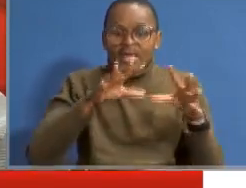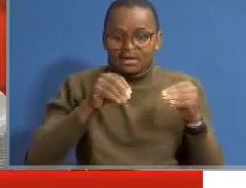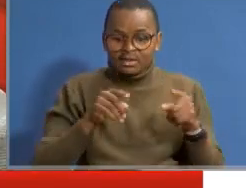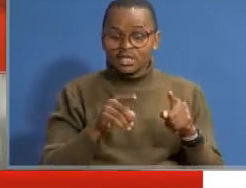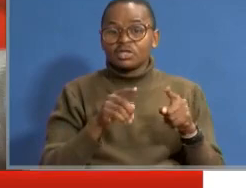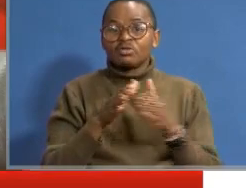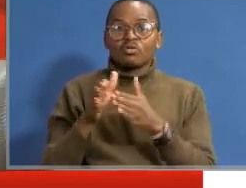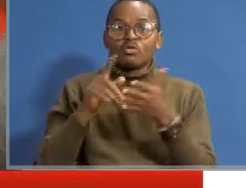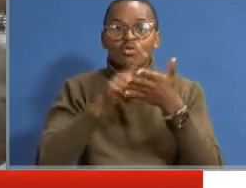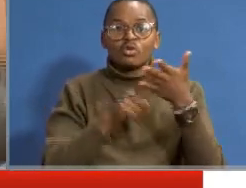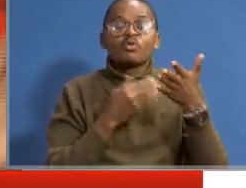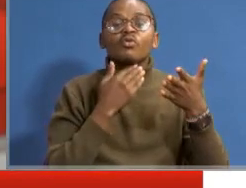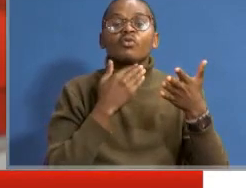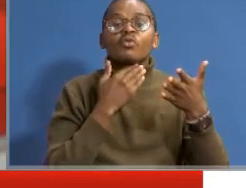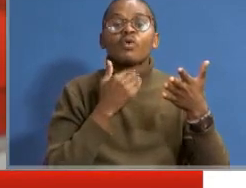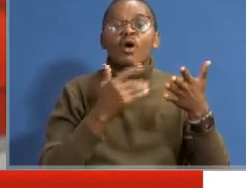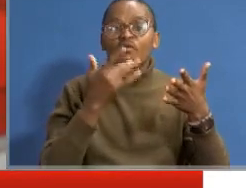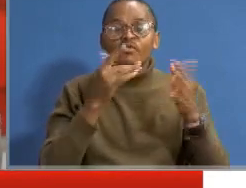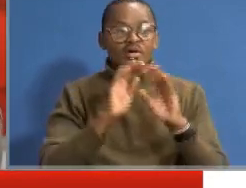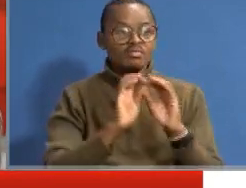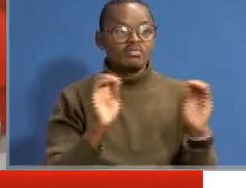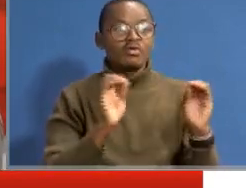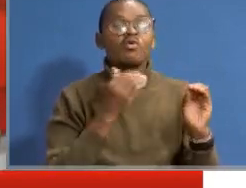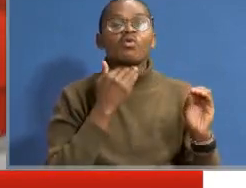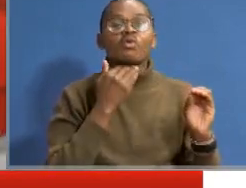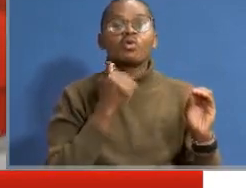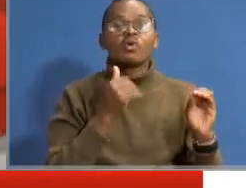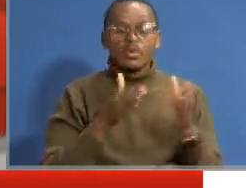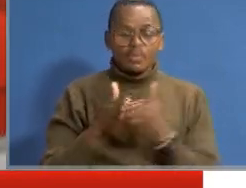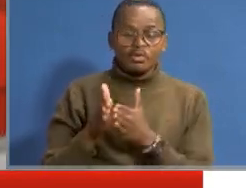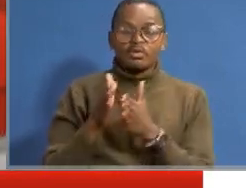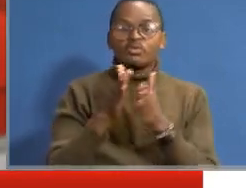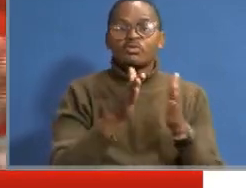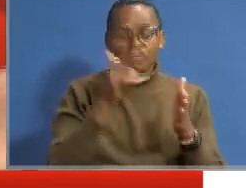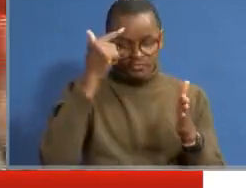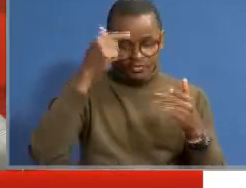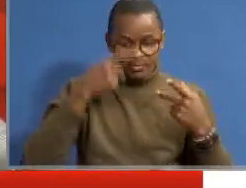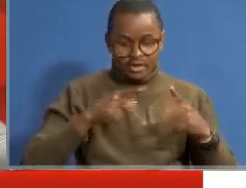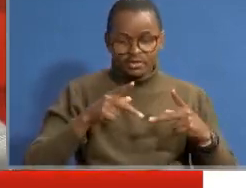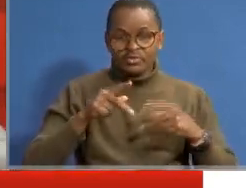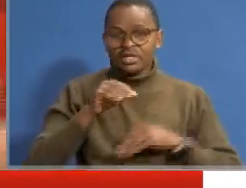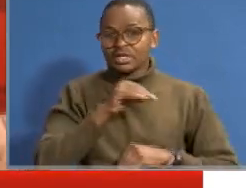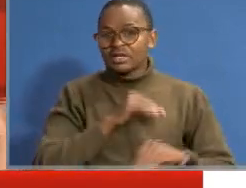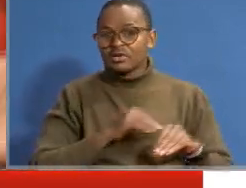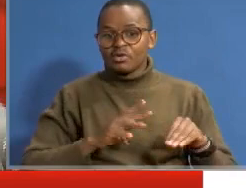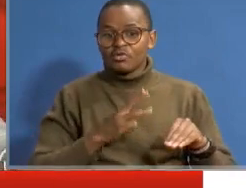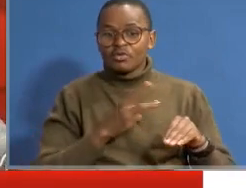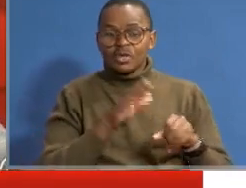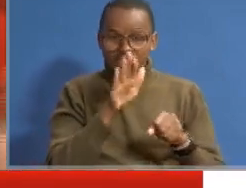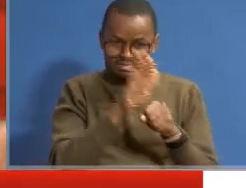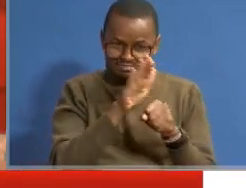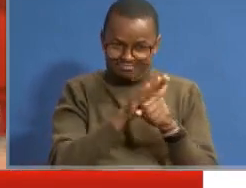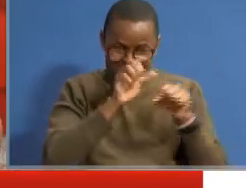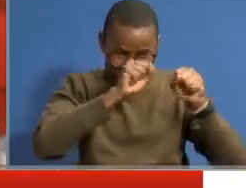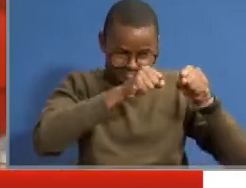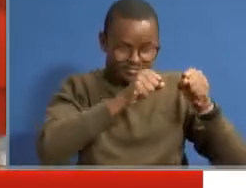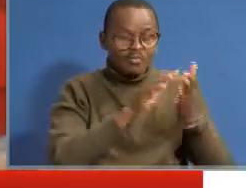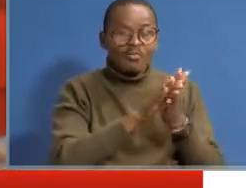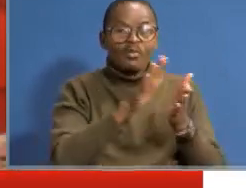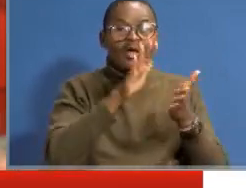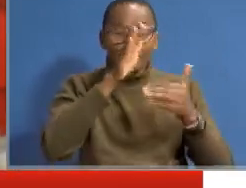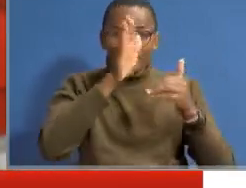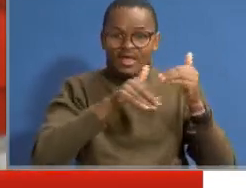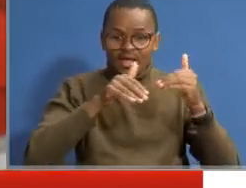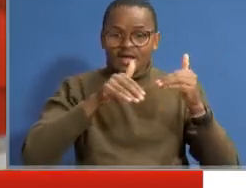opportunities. What we need, we don't need favors. We just need opportunities for persons with disability. we are more capable, even more